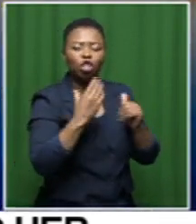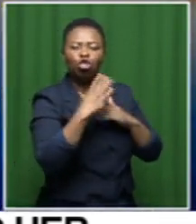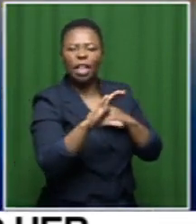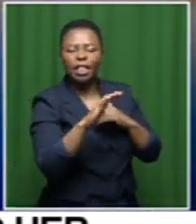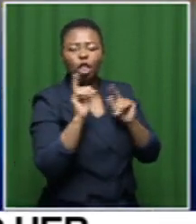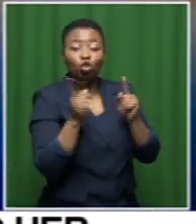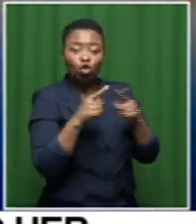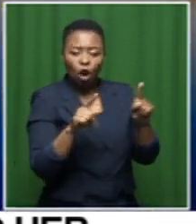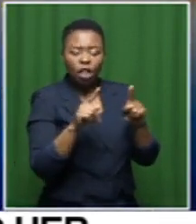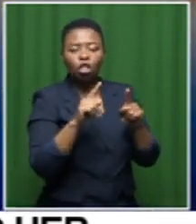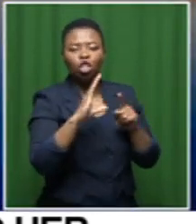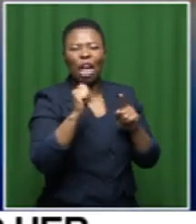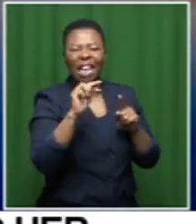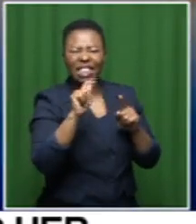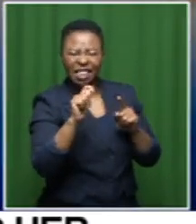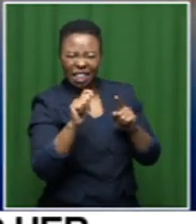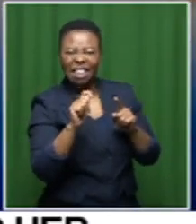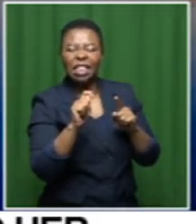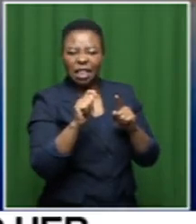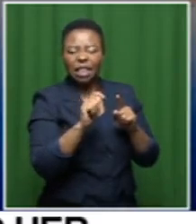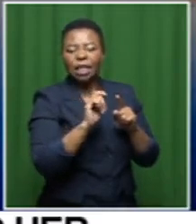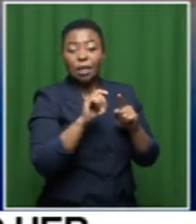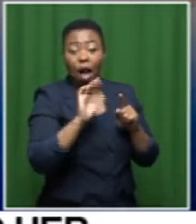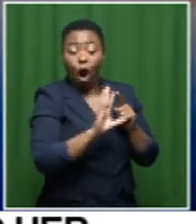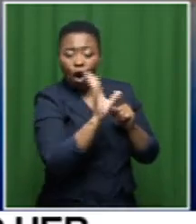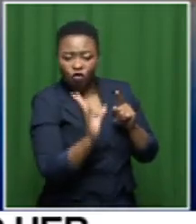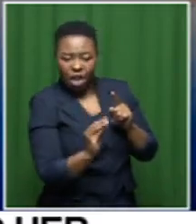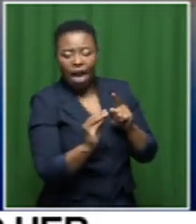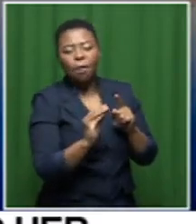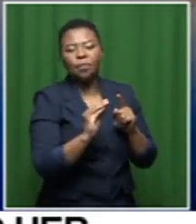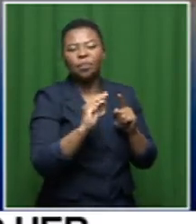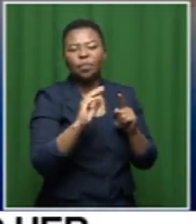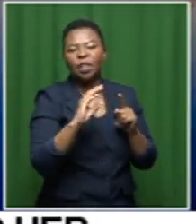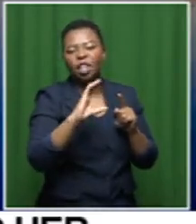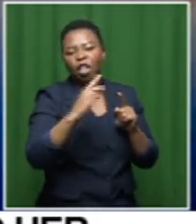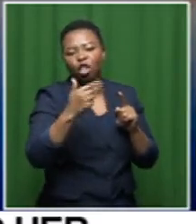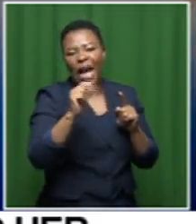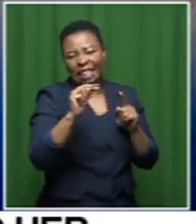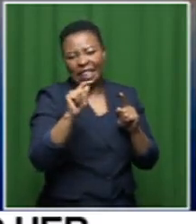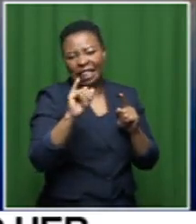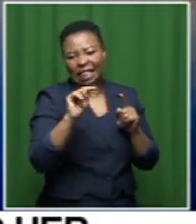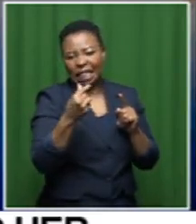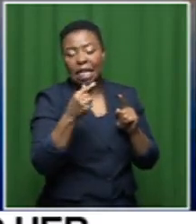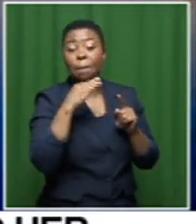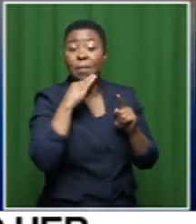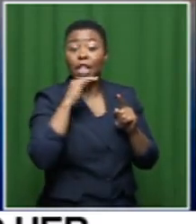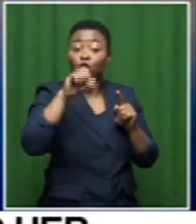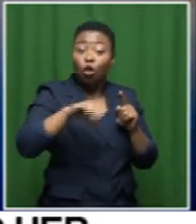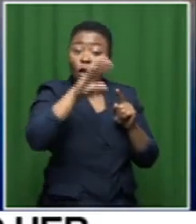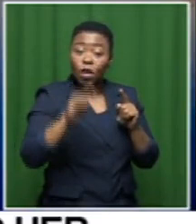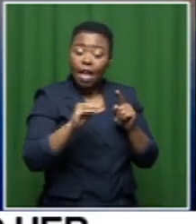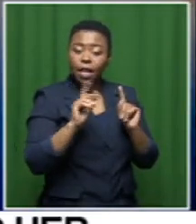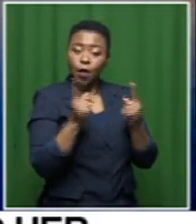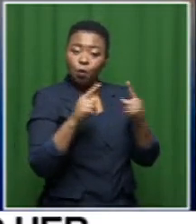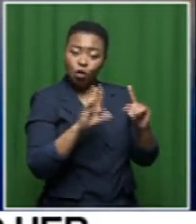basically I think chant in Africa is a you know um chanting rather is a big part of um African music the chant